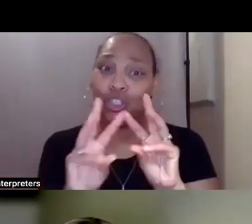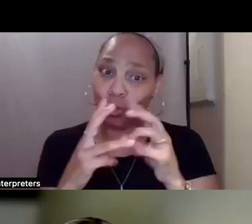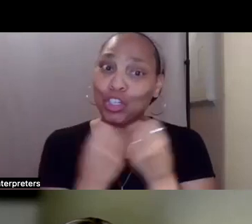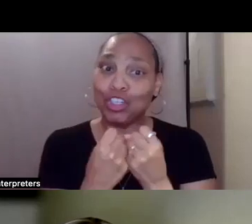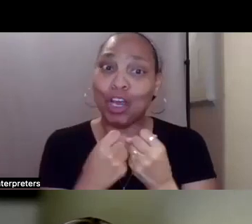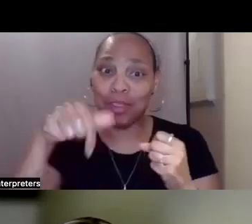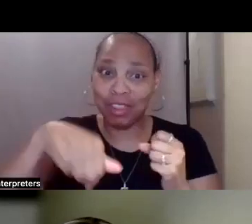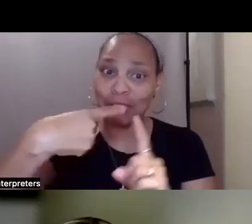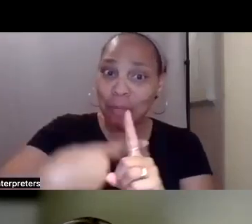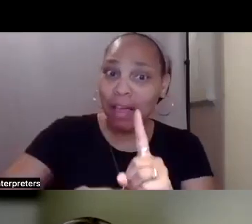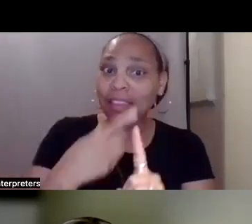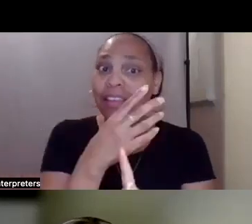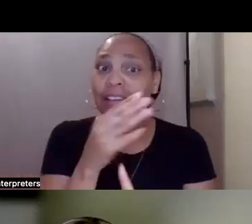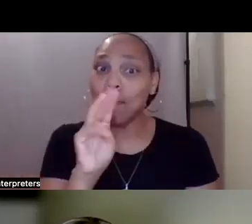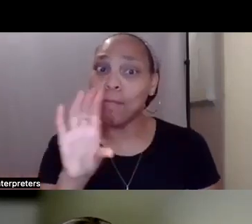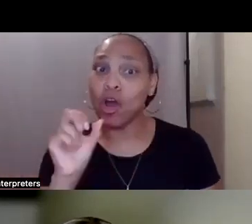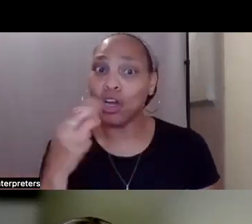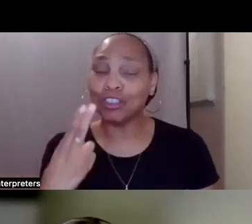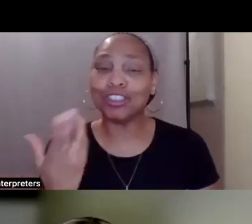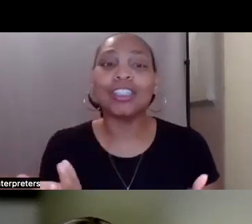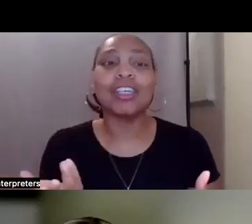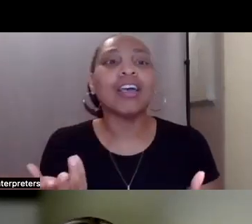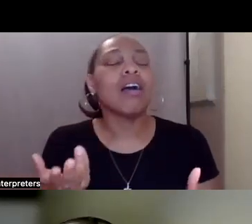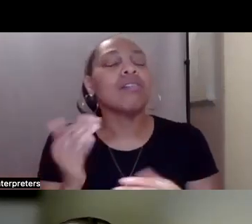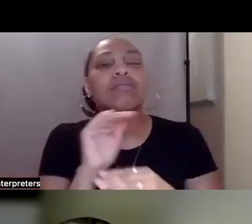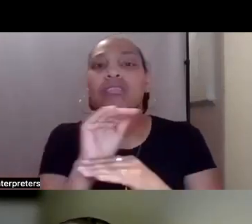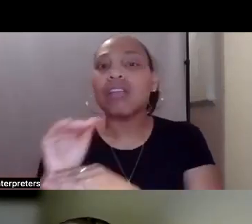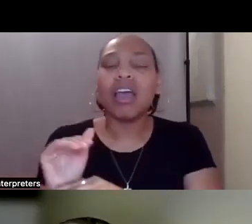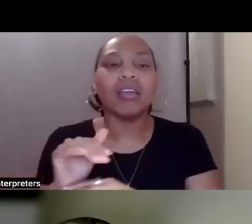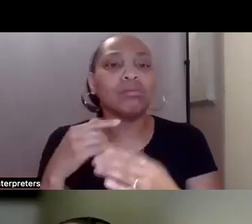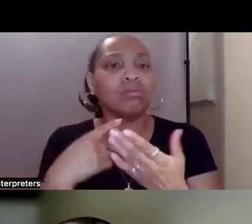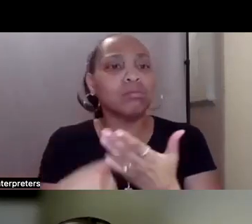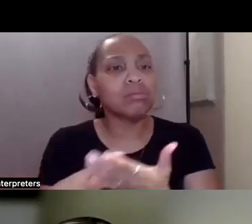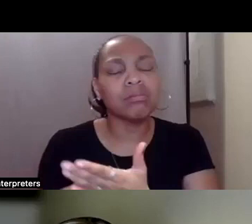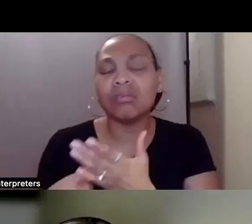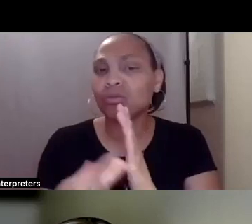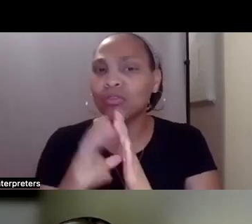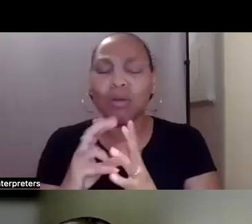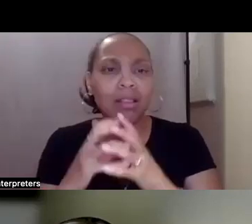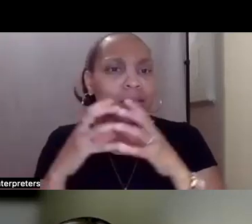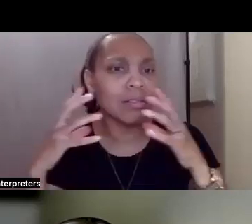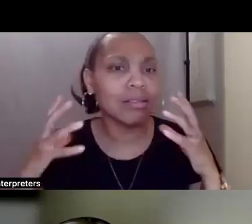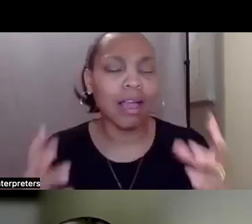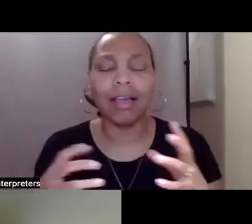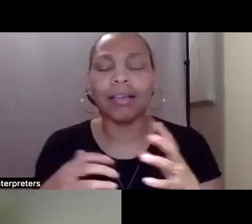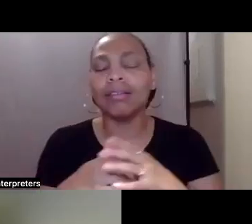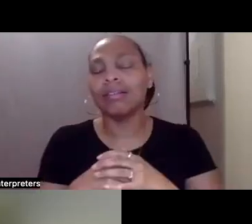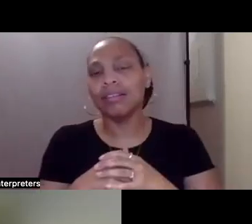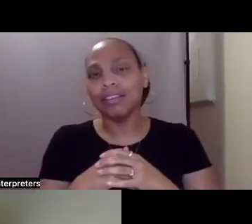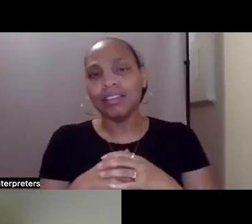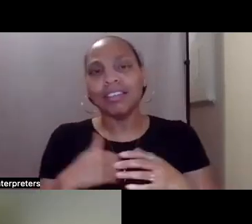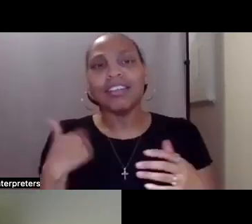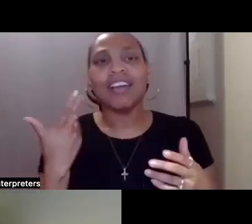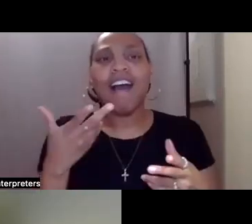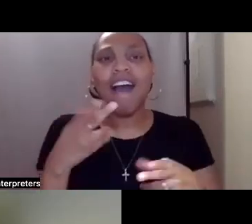Well, we certainly covered a lot of turf tonight. Again, these were, I'll call these like the snippets